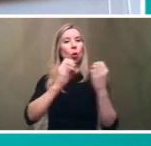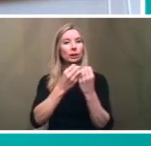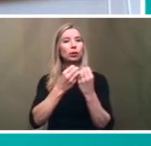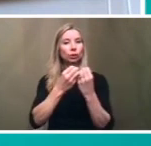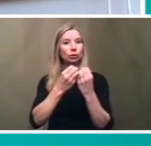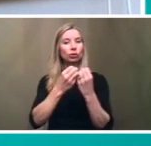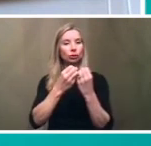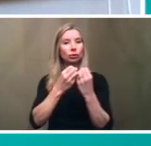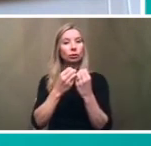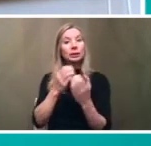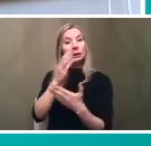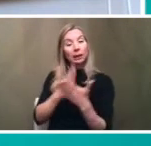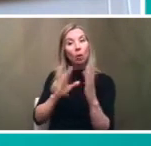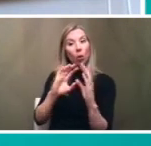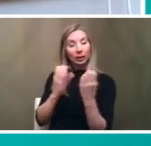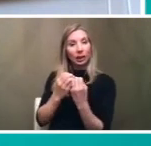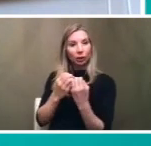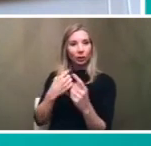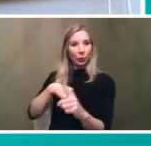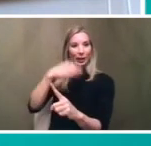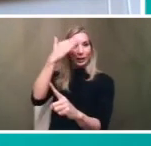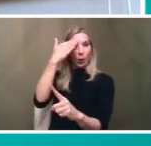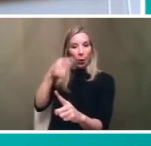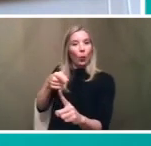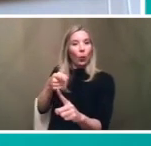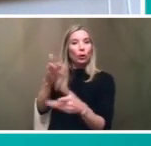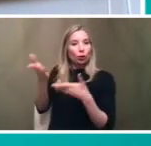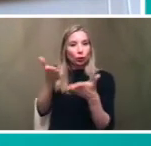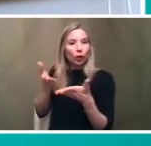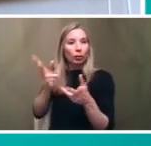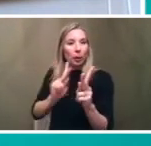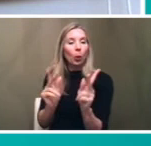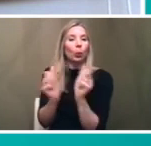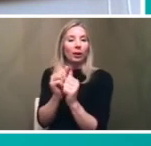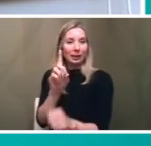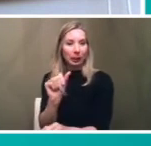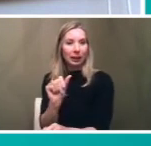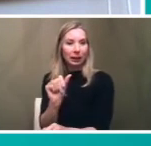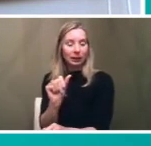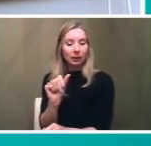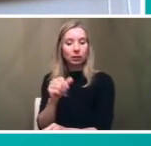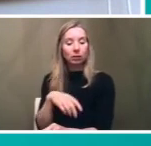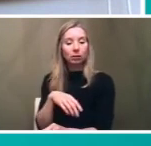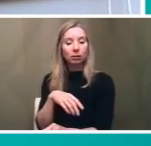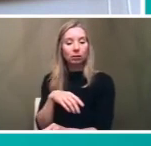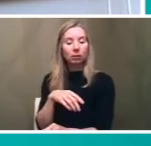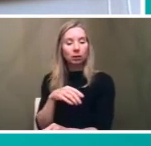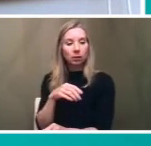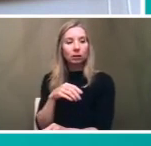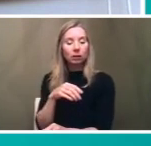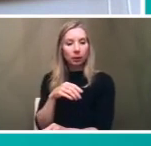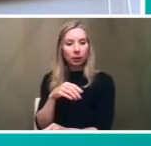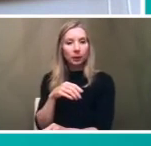um serve uh people with uh disabilities uh we'd like you to uh to sure that our